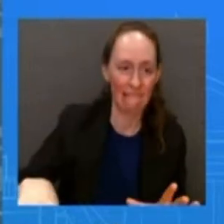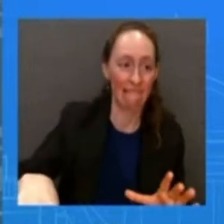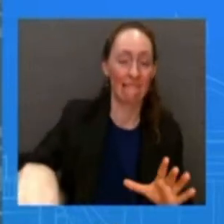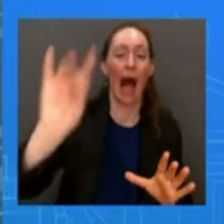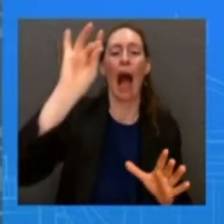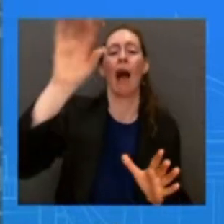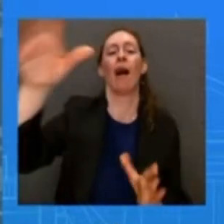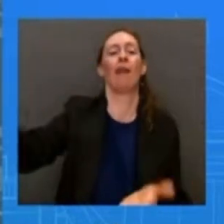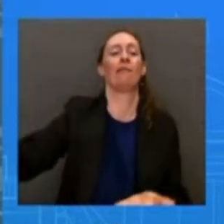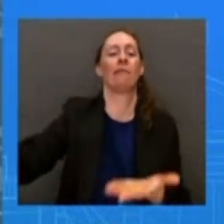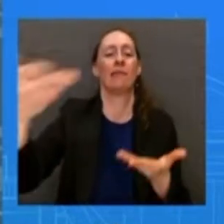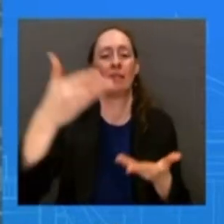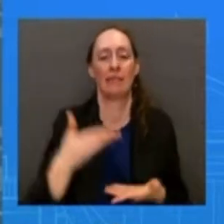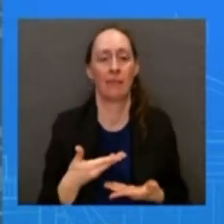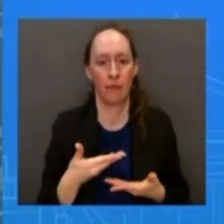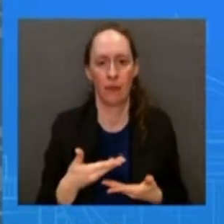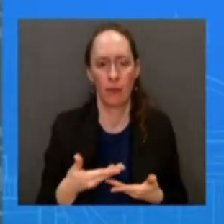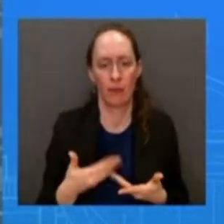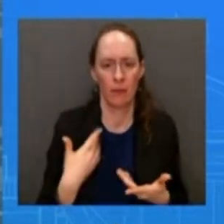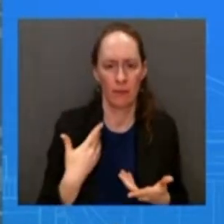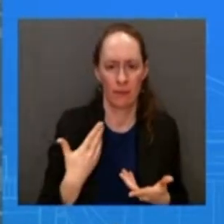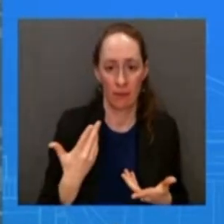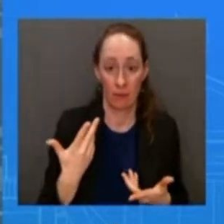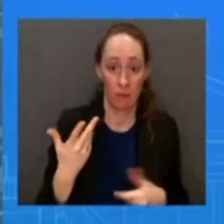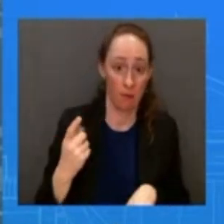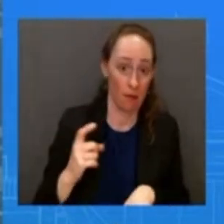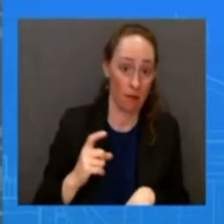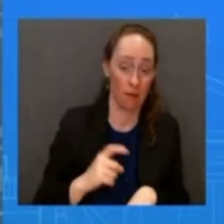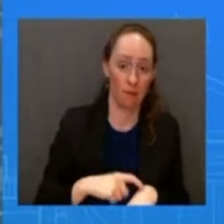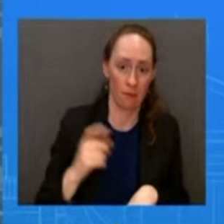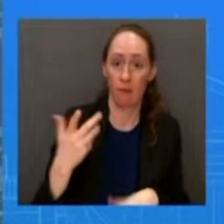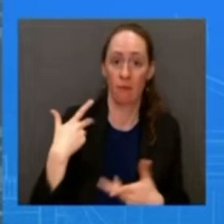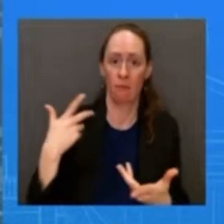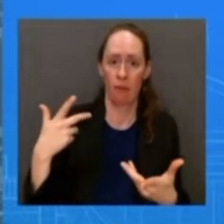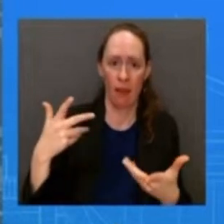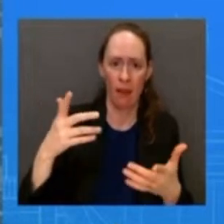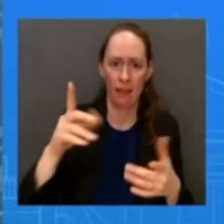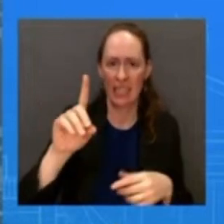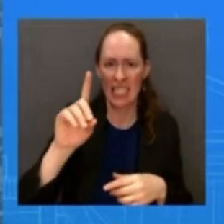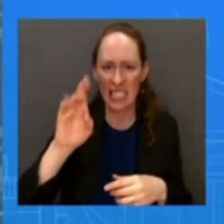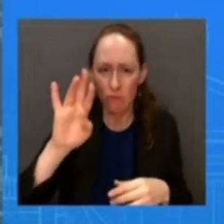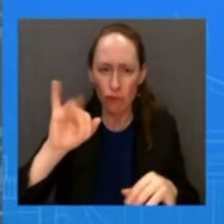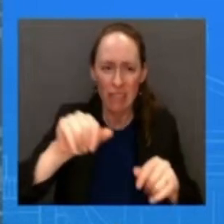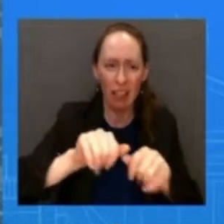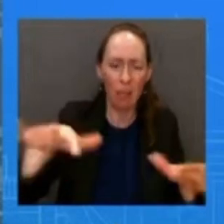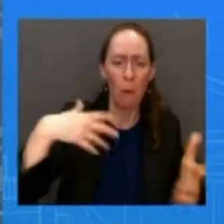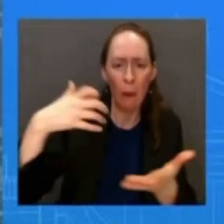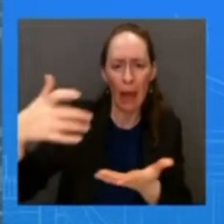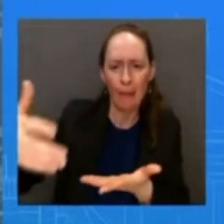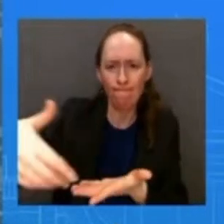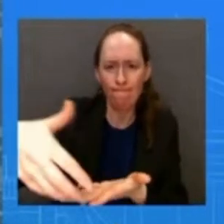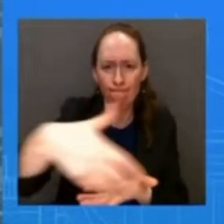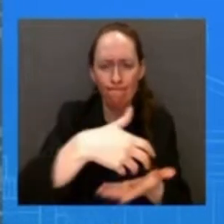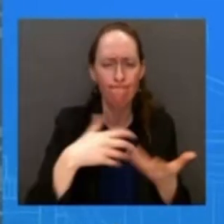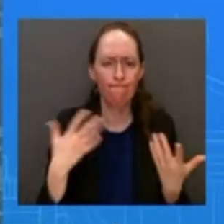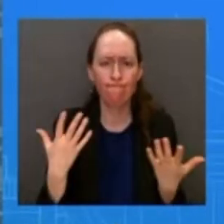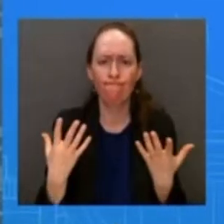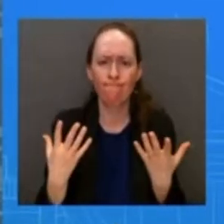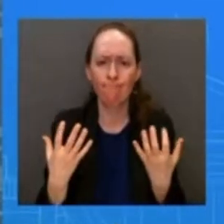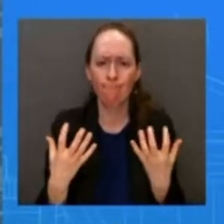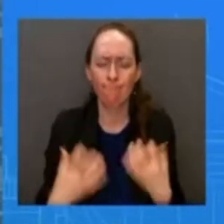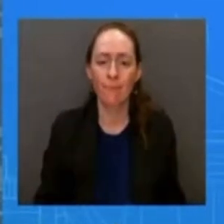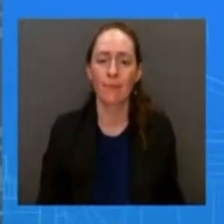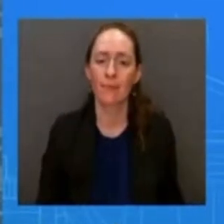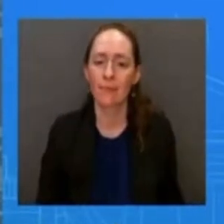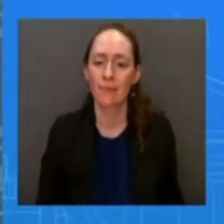debris from the object we believe that it's important for us to do that the president believes it's important to do that uh just don't have anything further on